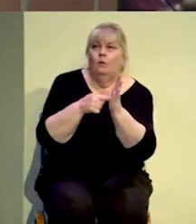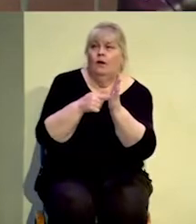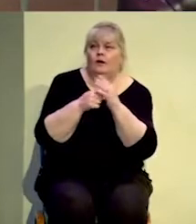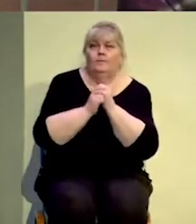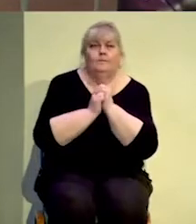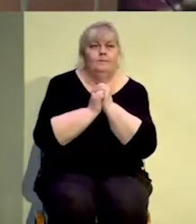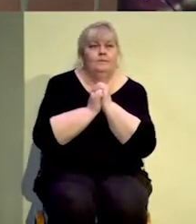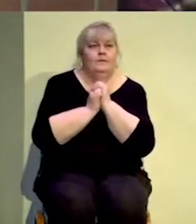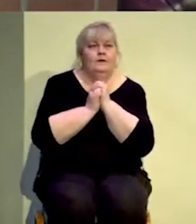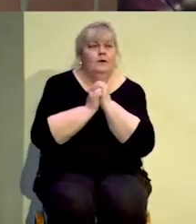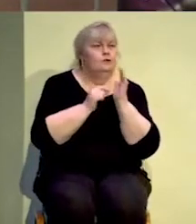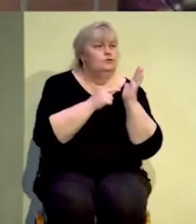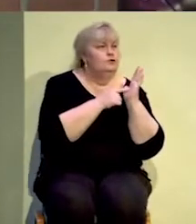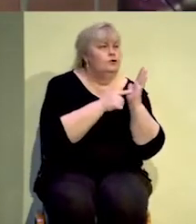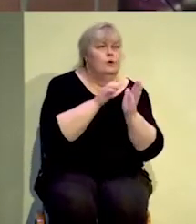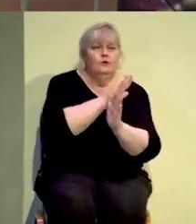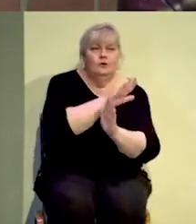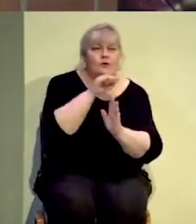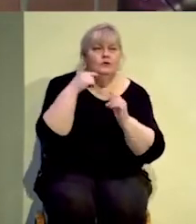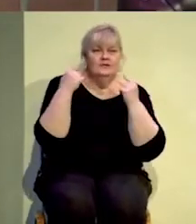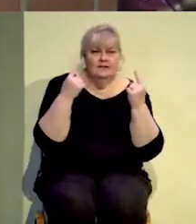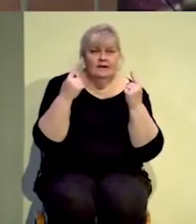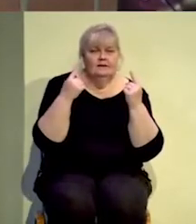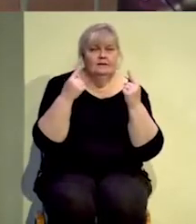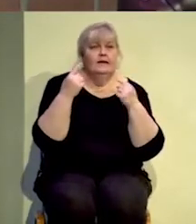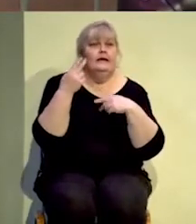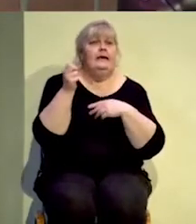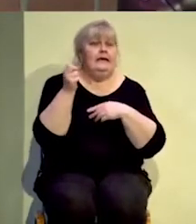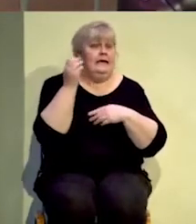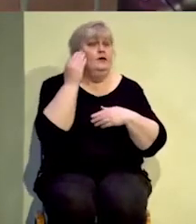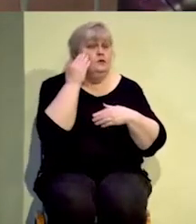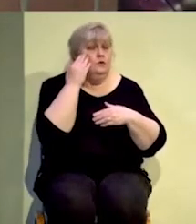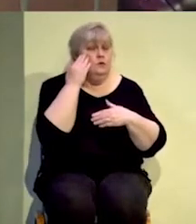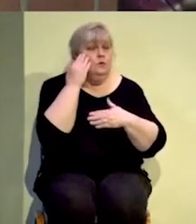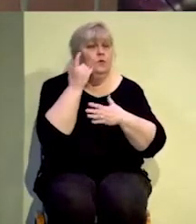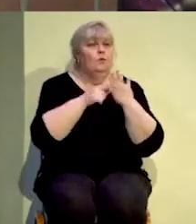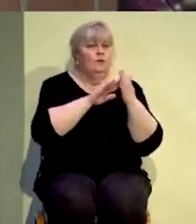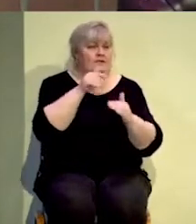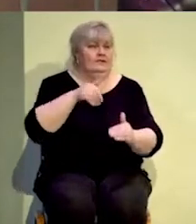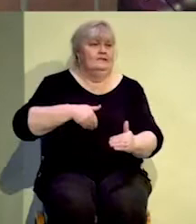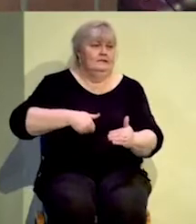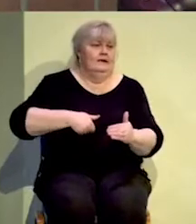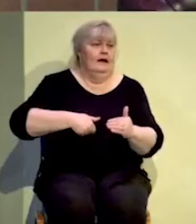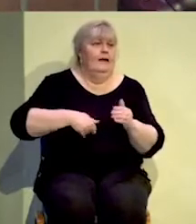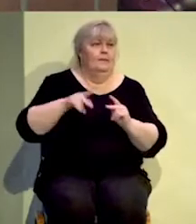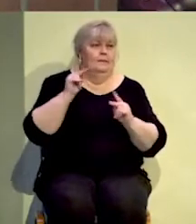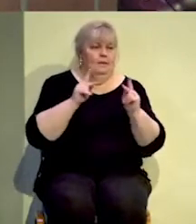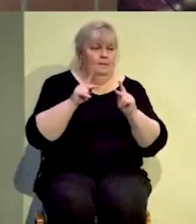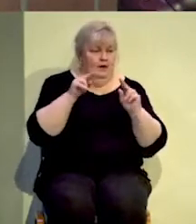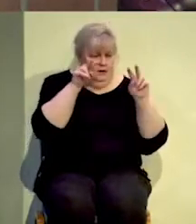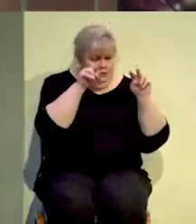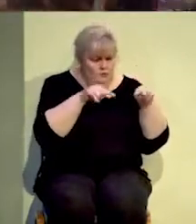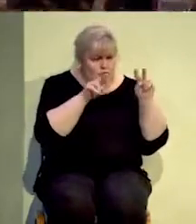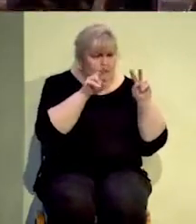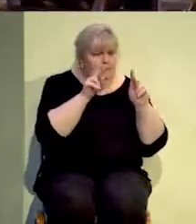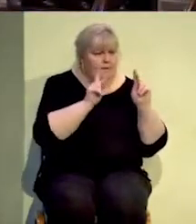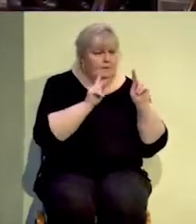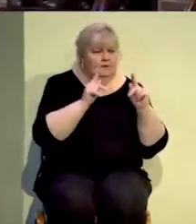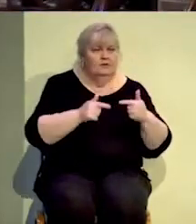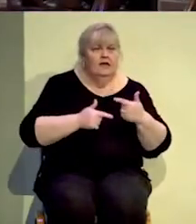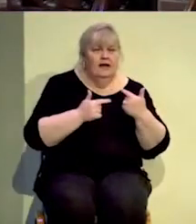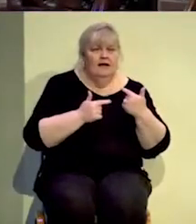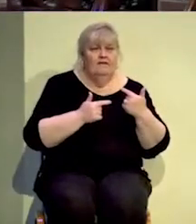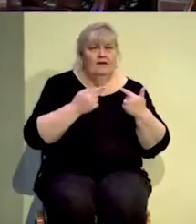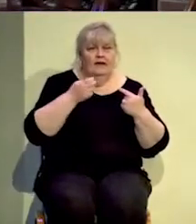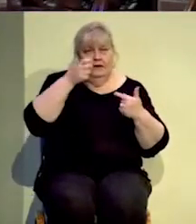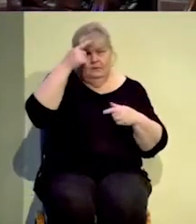rejected Jesus because he knew who they really were. He actually looked at their life, and because he